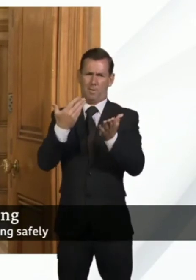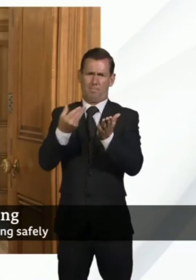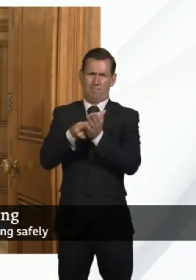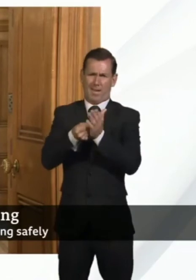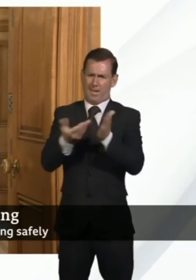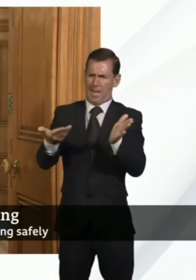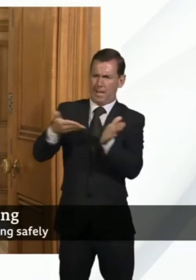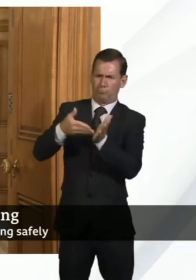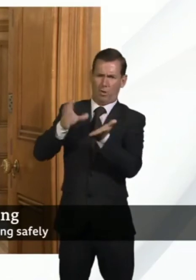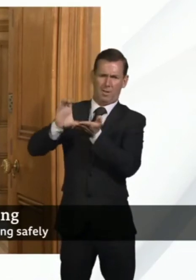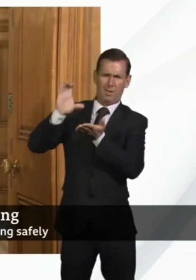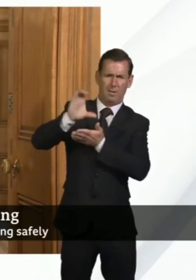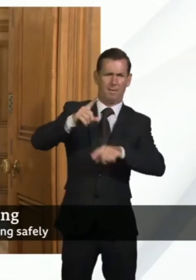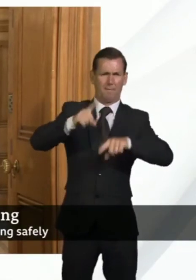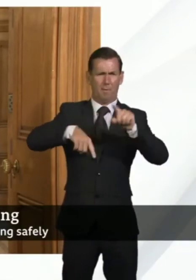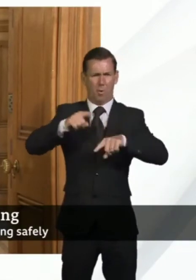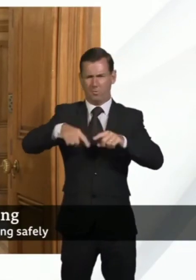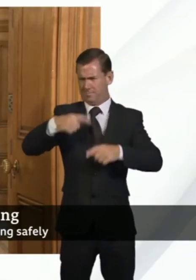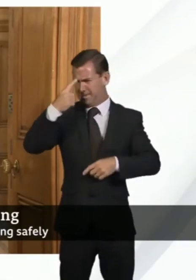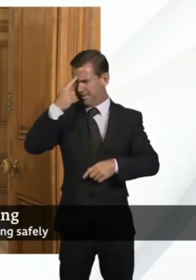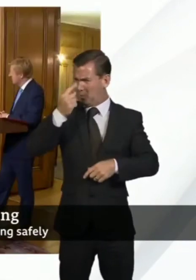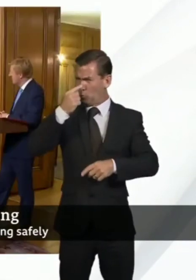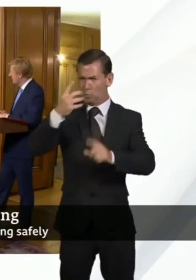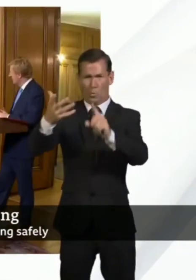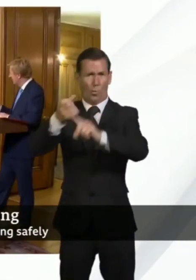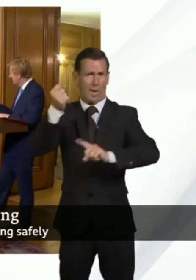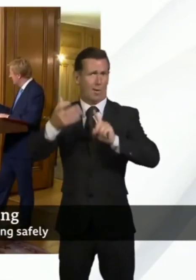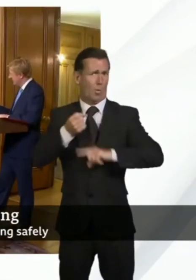I think we can find ourselves in a win win situation